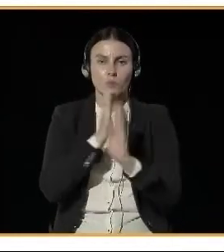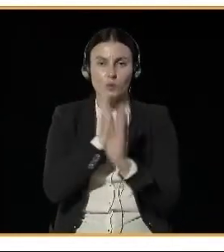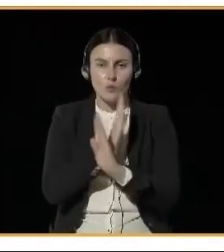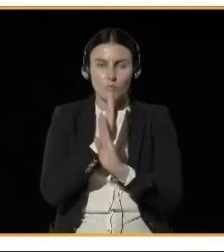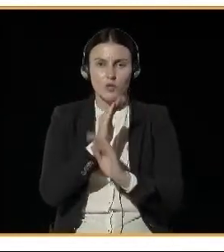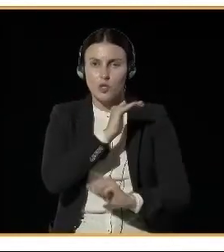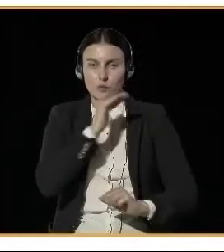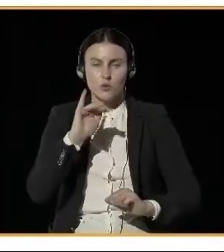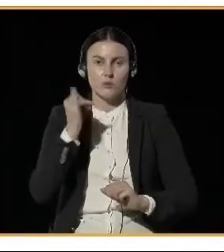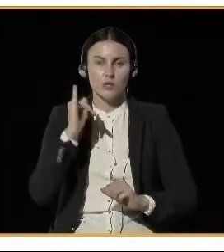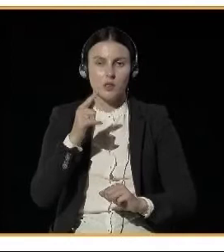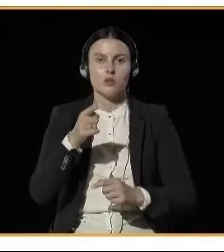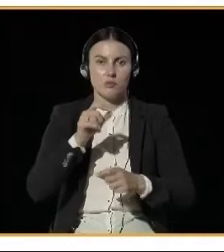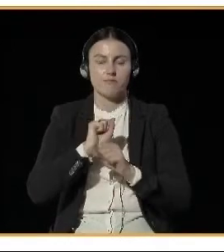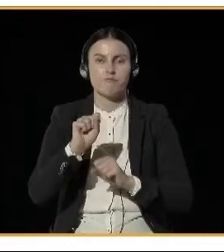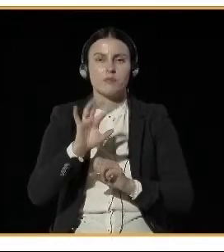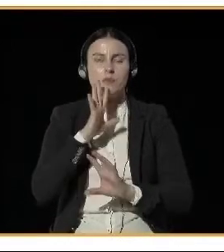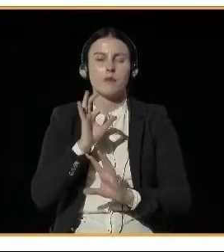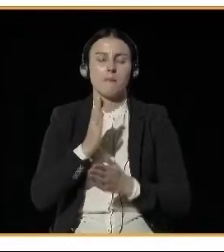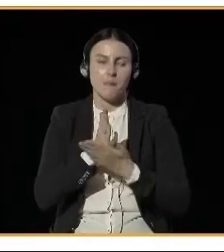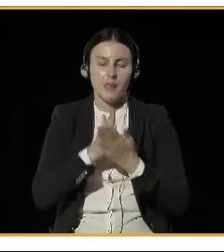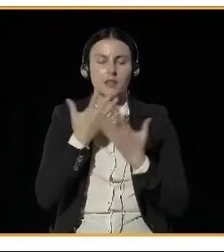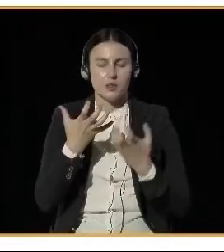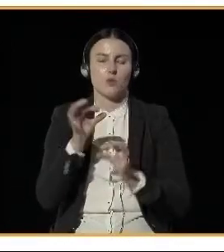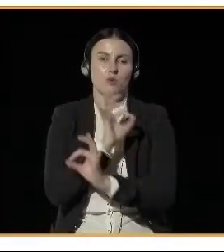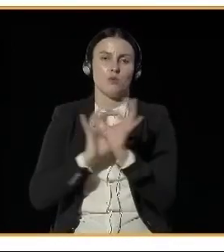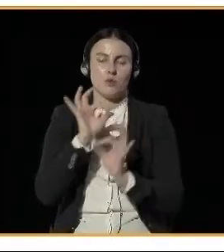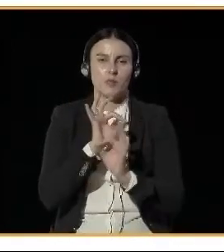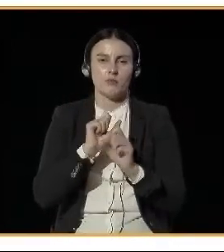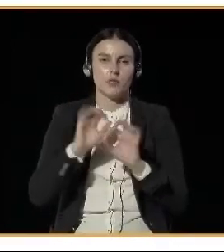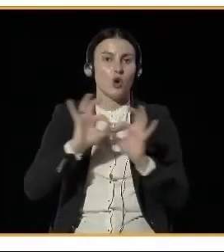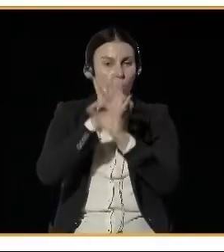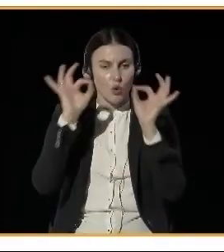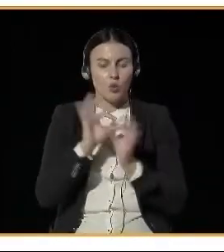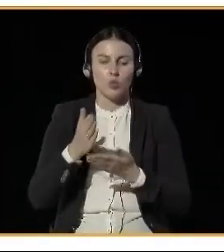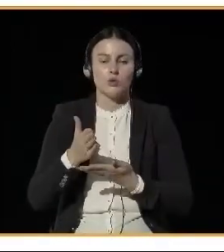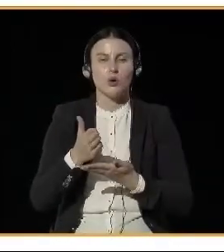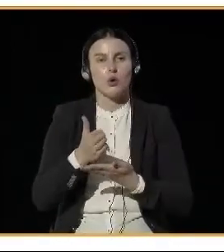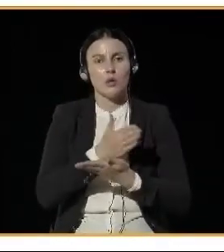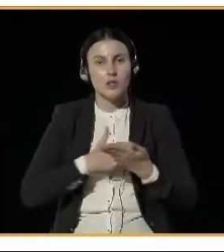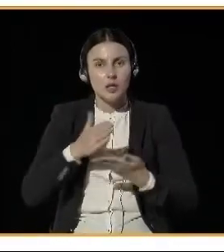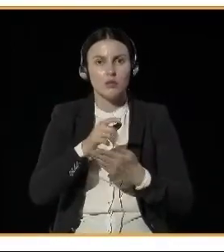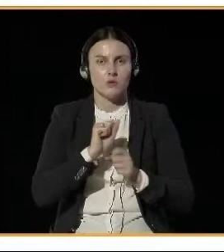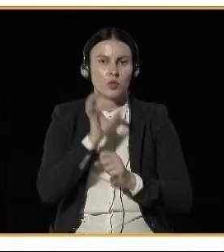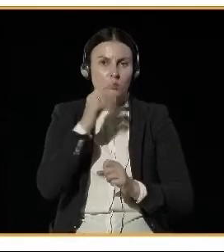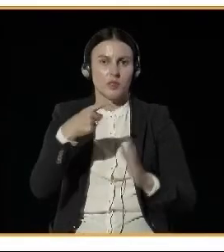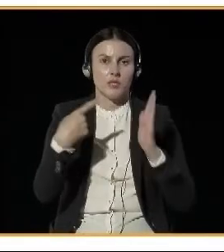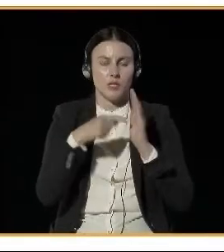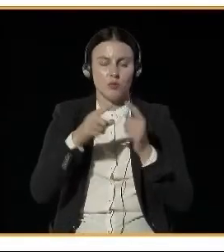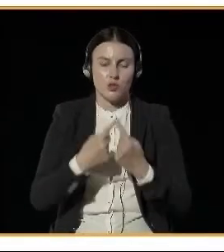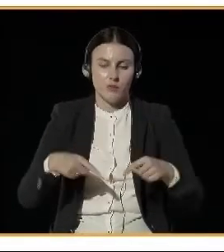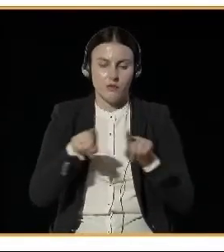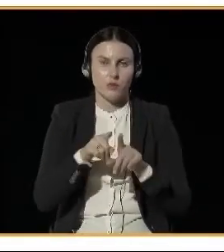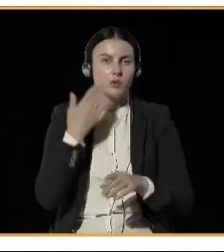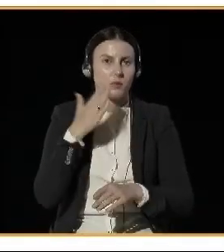level to succeed. Thank you. Thank you. very much, Brit. It was very interesting. And now, could you